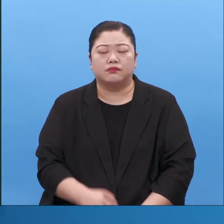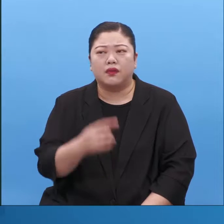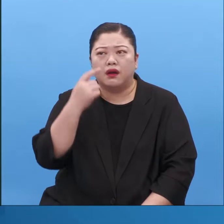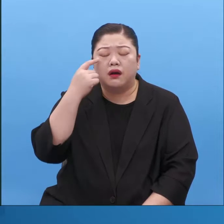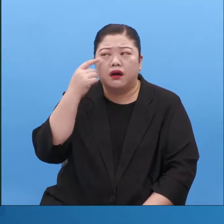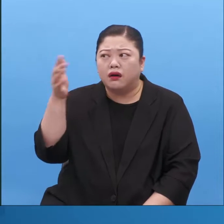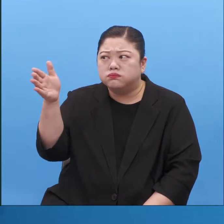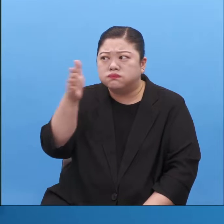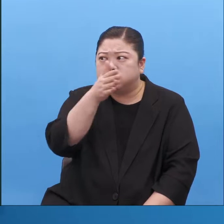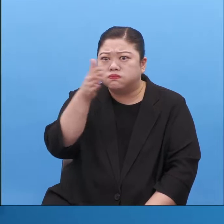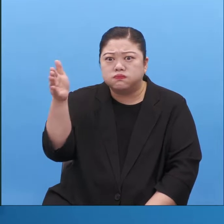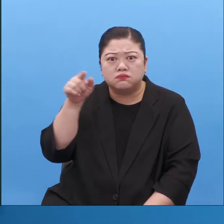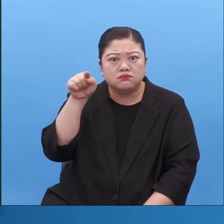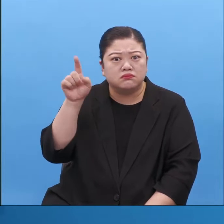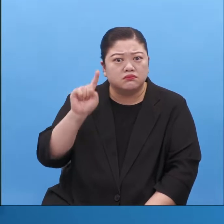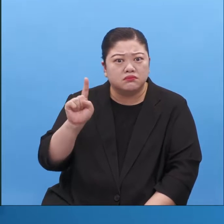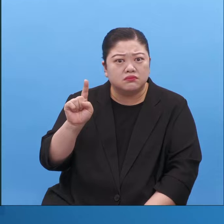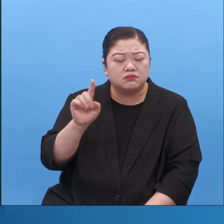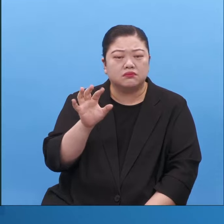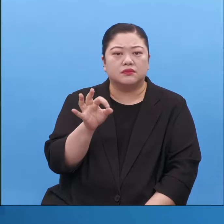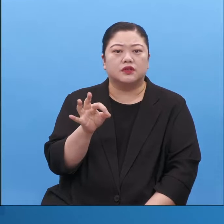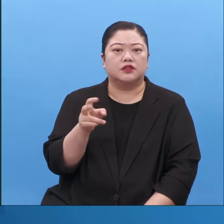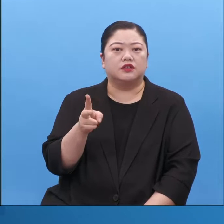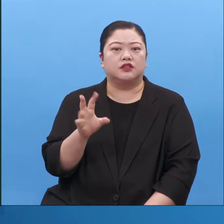ultimately the spiritual things have to be set correctly